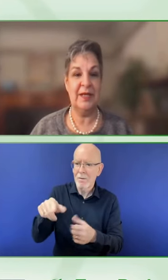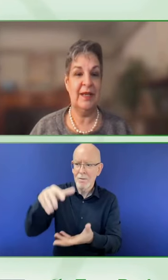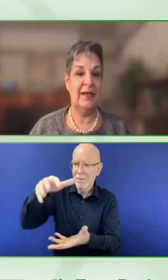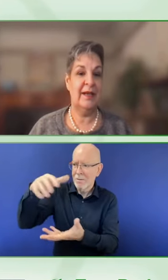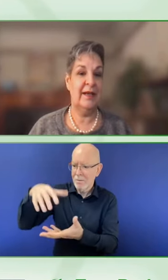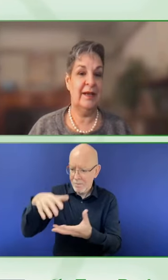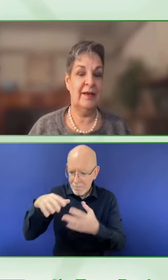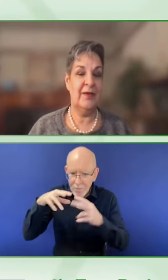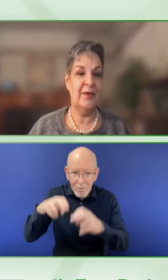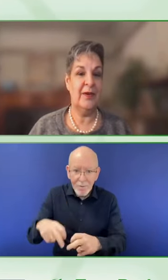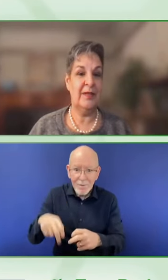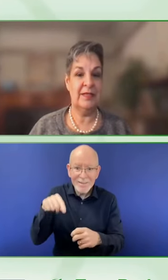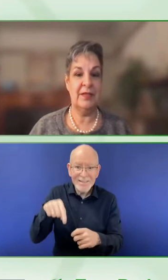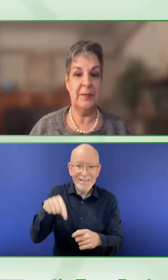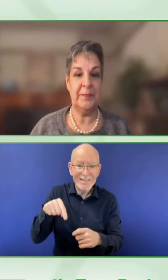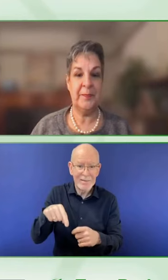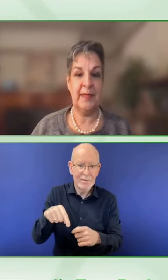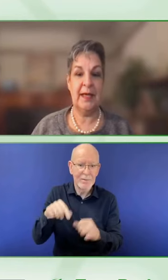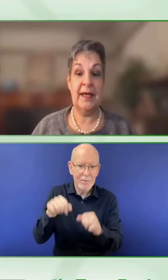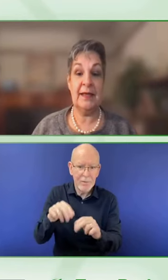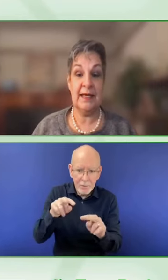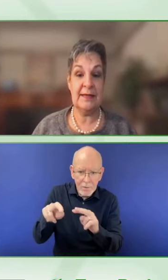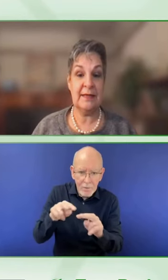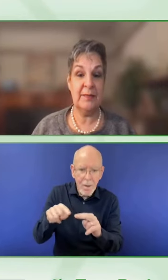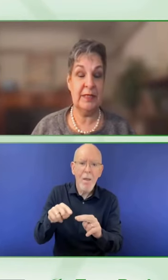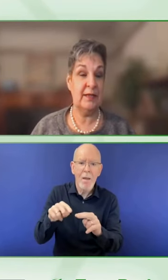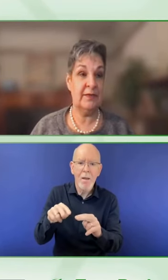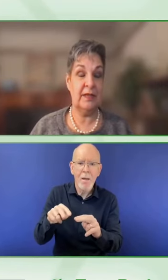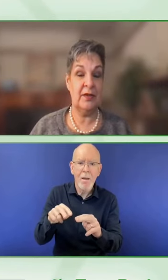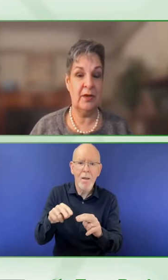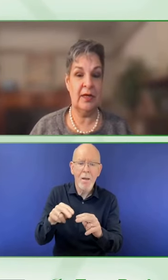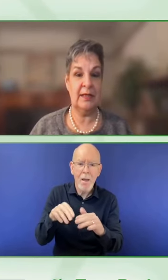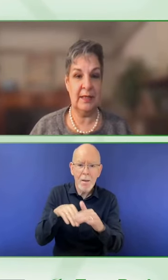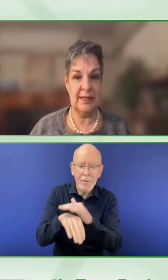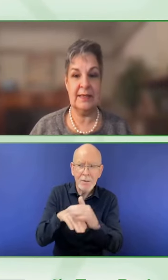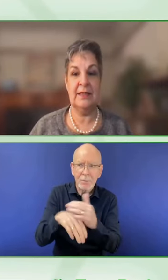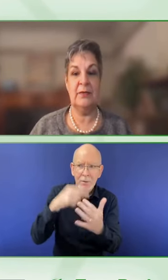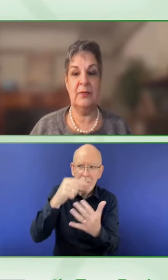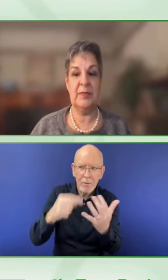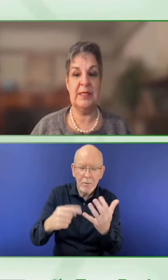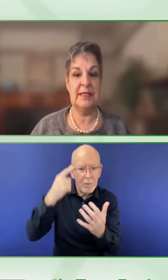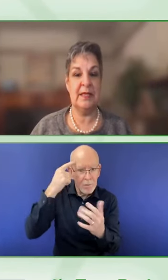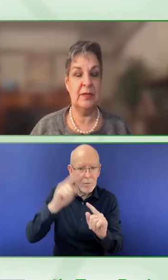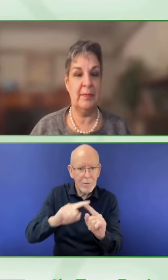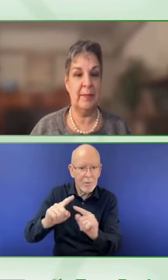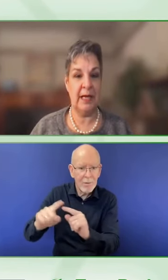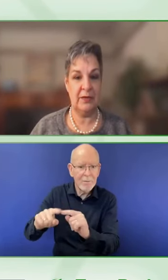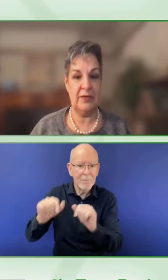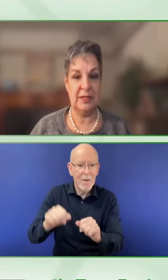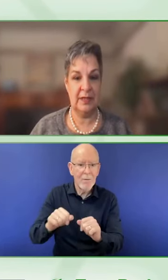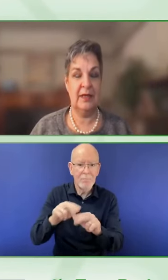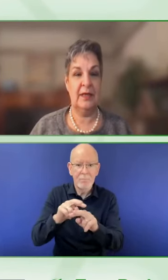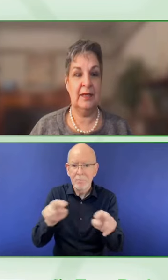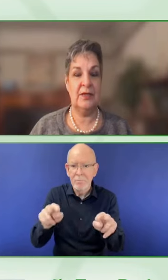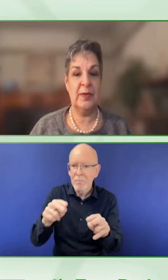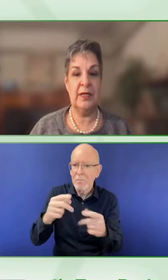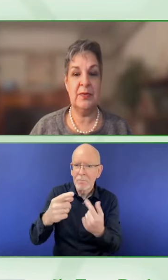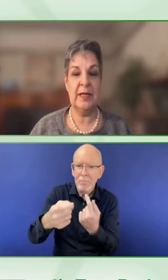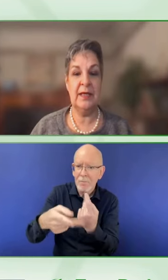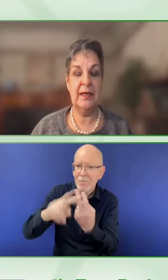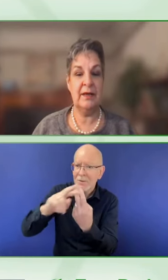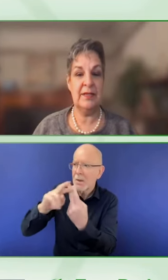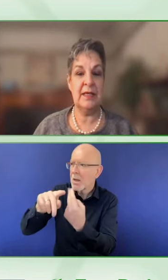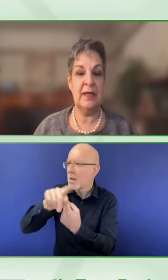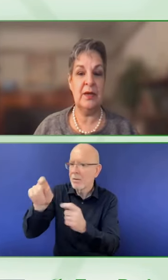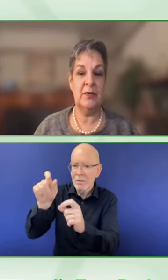telephone or digital. And lastly, but definitely not least, representation matters. In